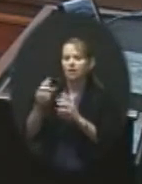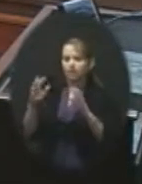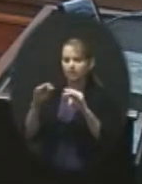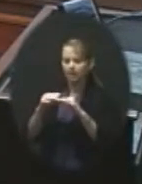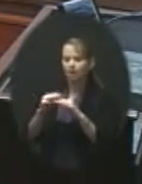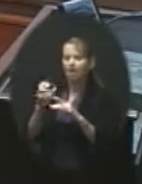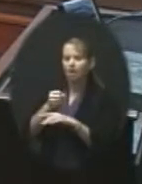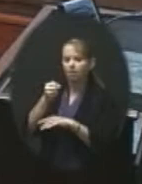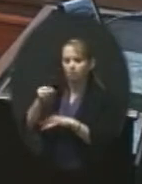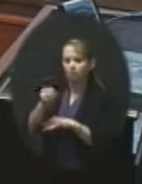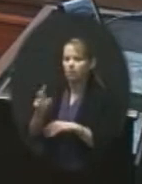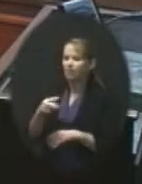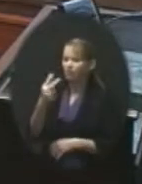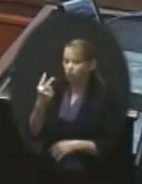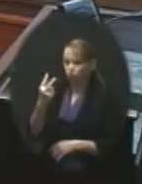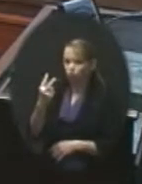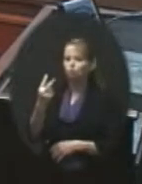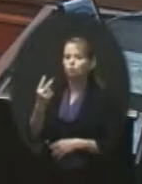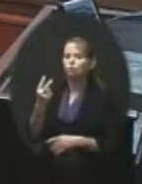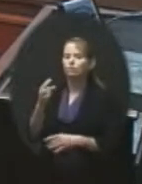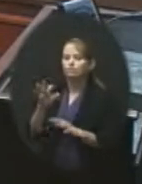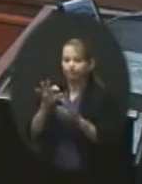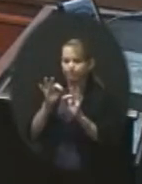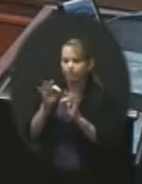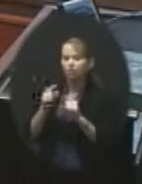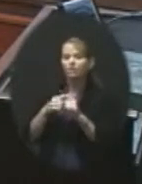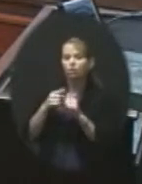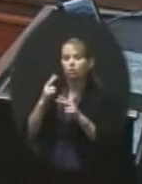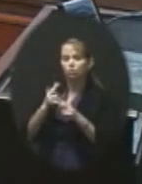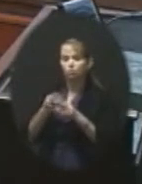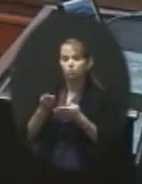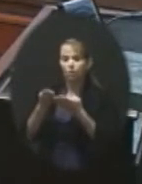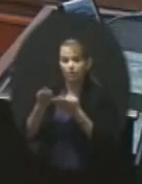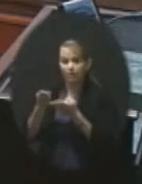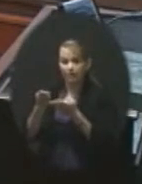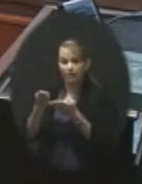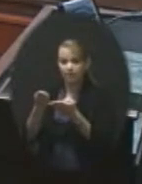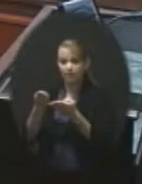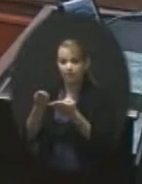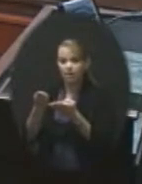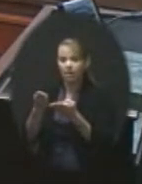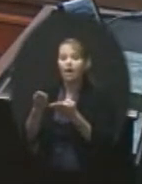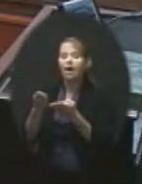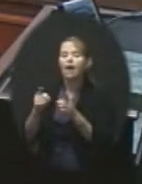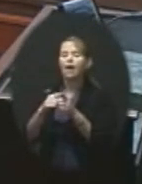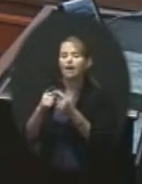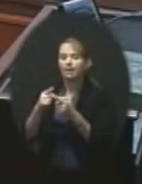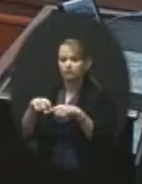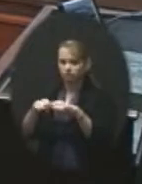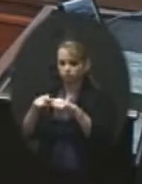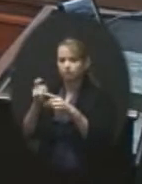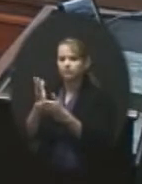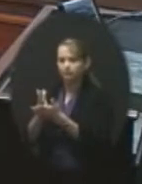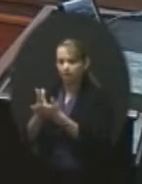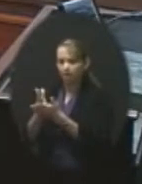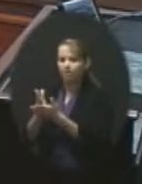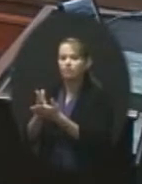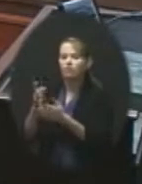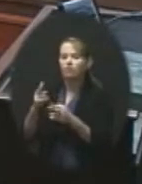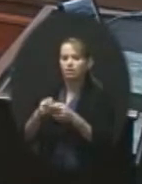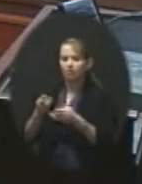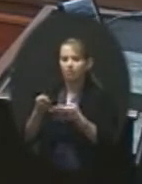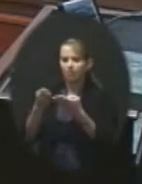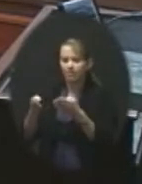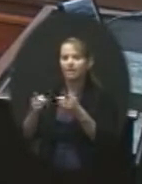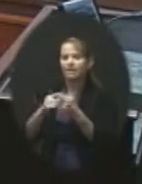first is to nominate and then cease nominations, and then the second is to appoint